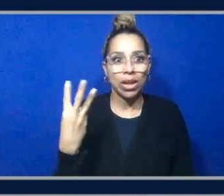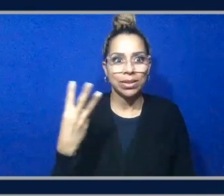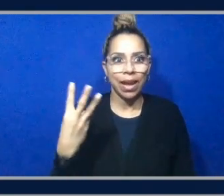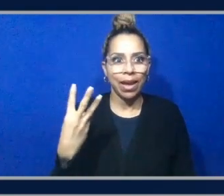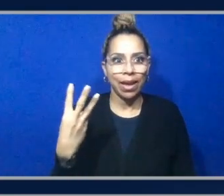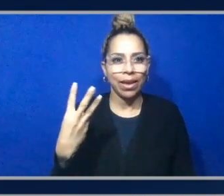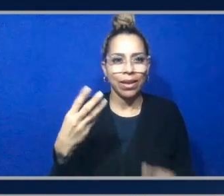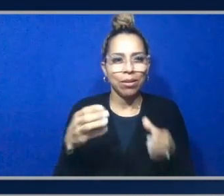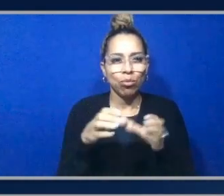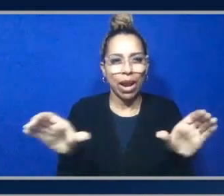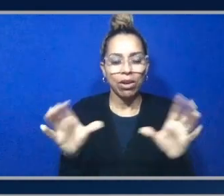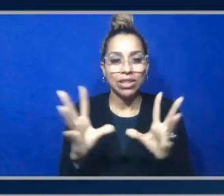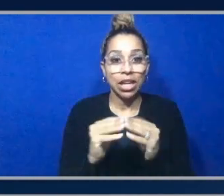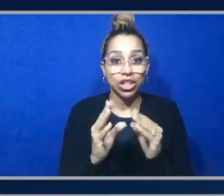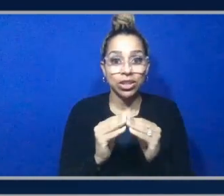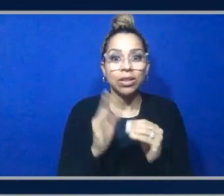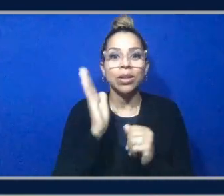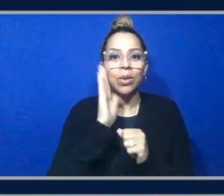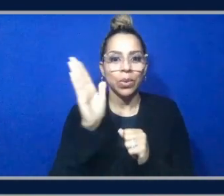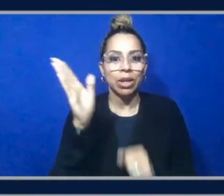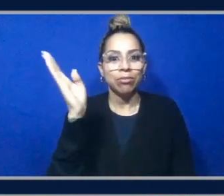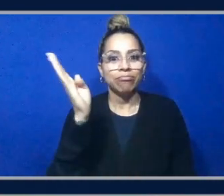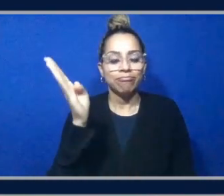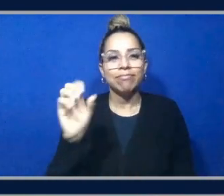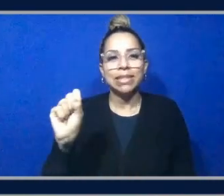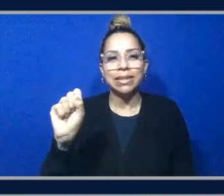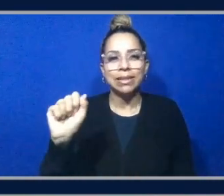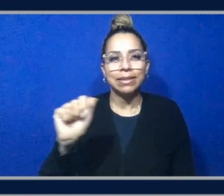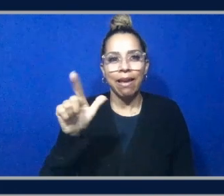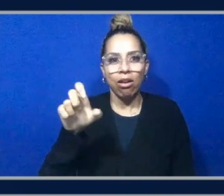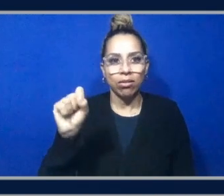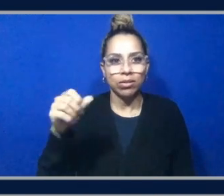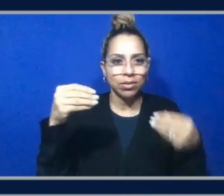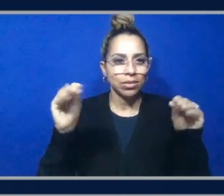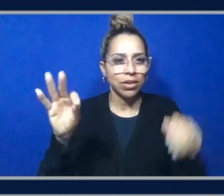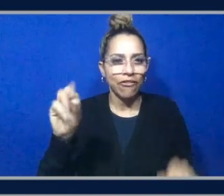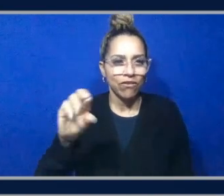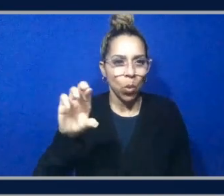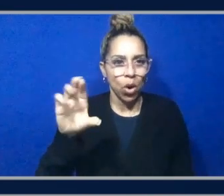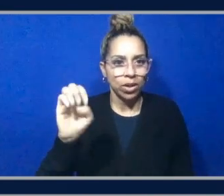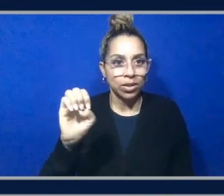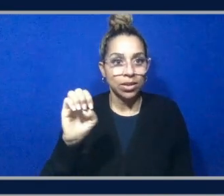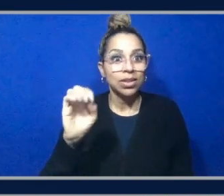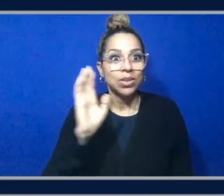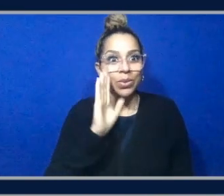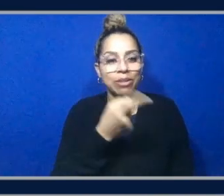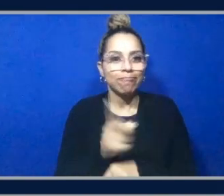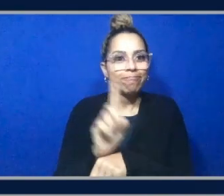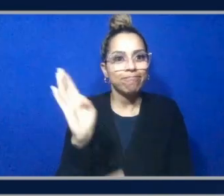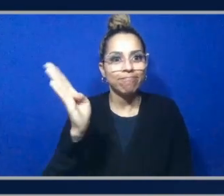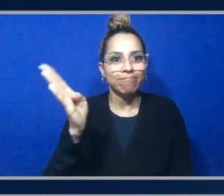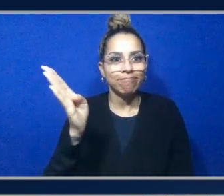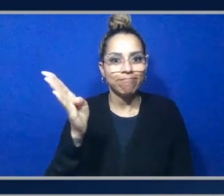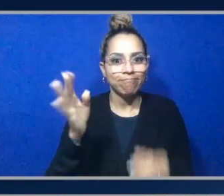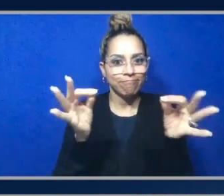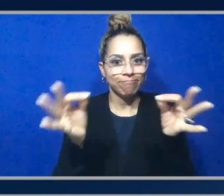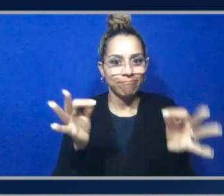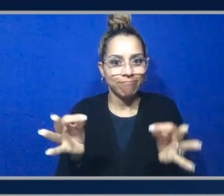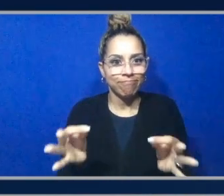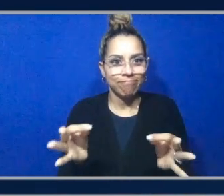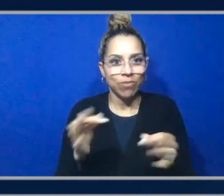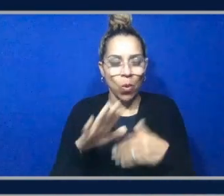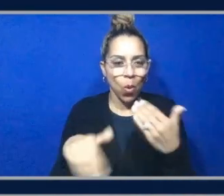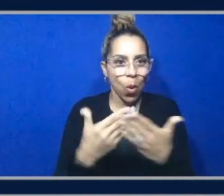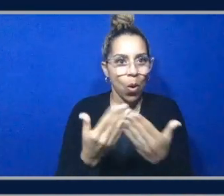in which salesforce is going to come on stage and talk to us about how they're getting value out of it salesforce yes there you go yeah so if anybody wants to